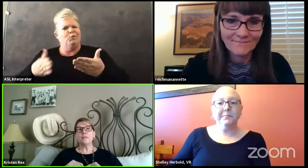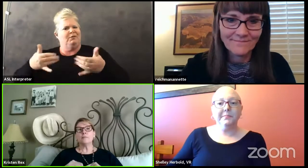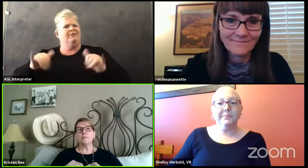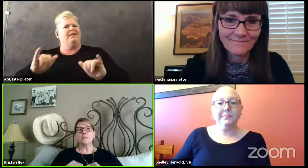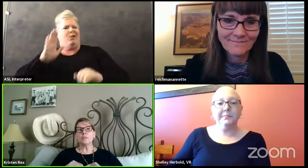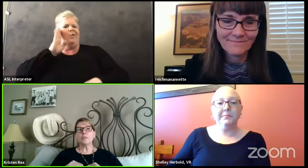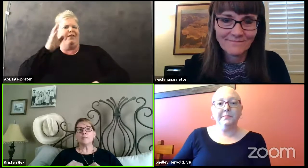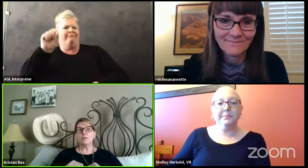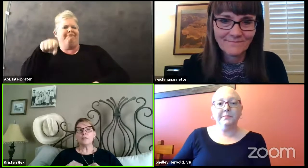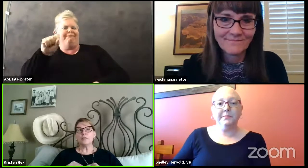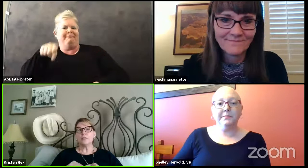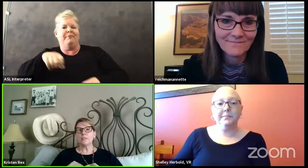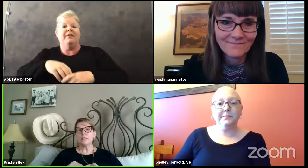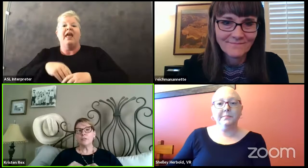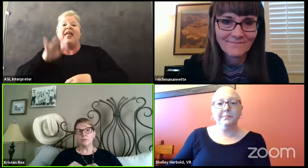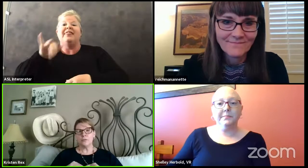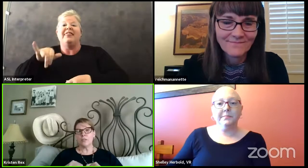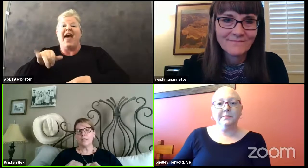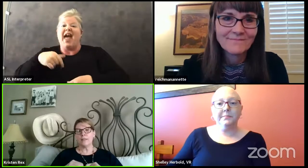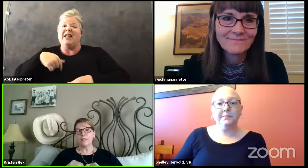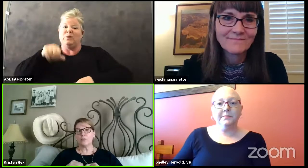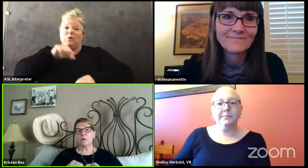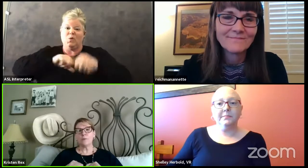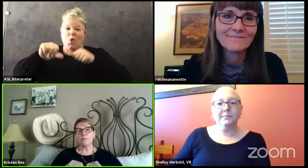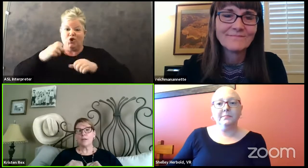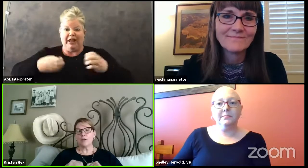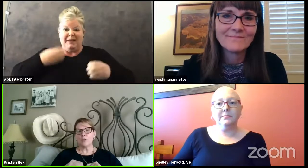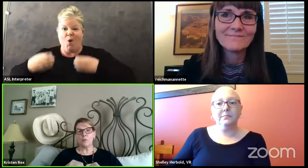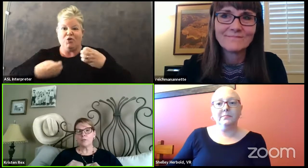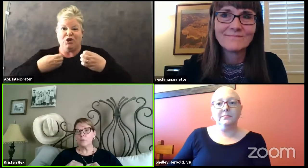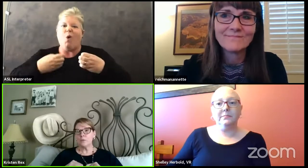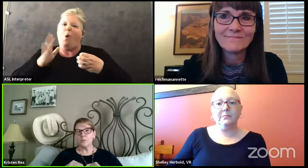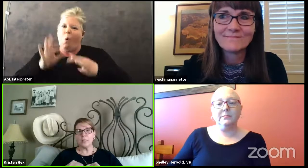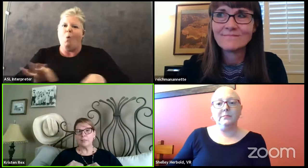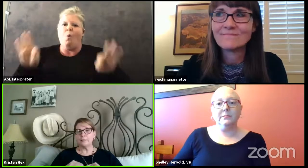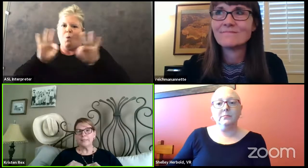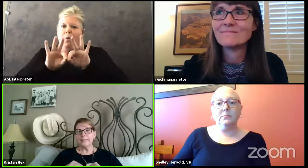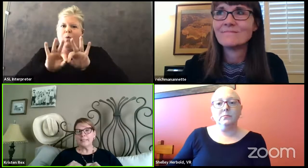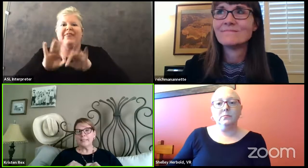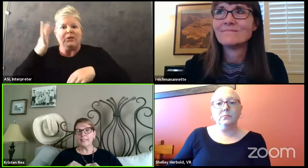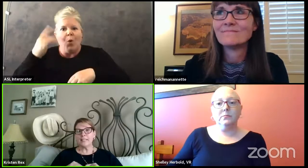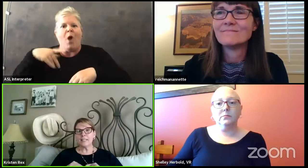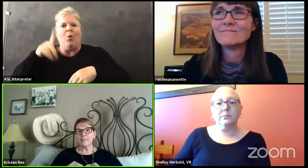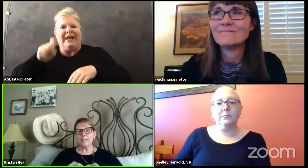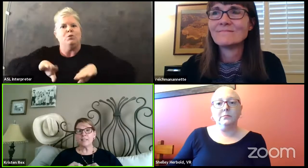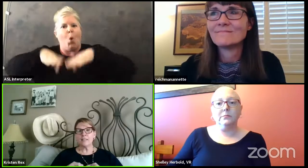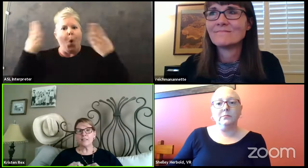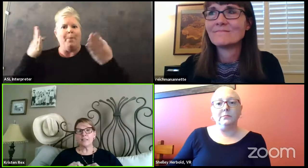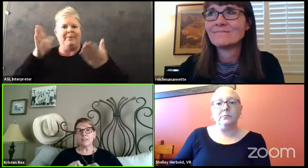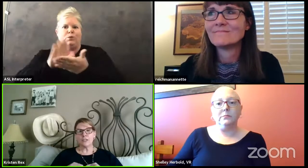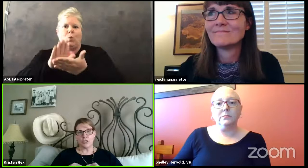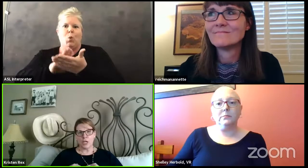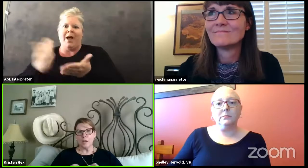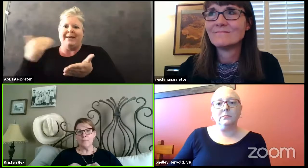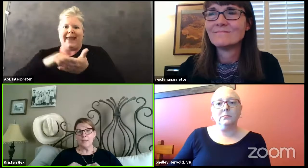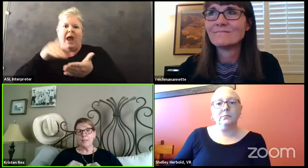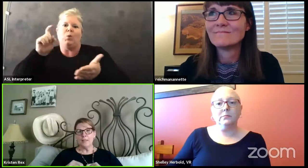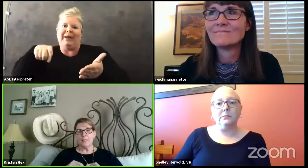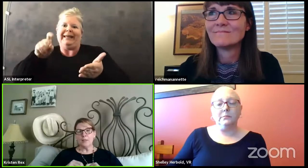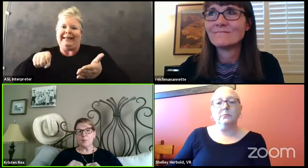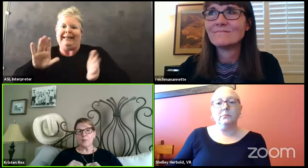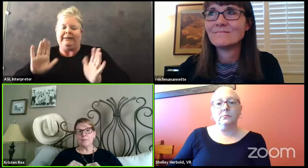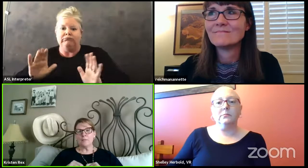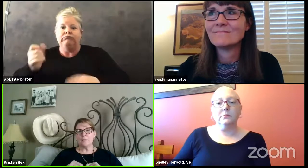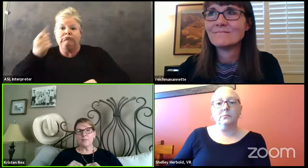The social emotional is huge. And that's why we've got to open our schools again. This has done its job,